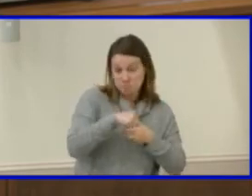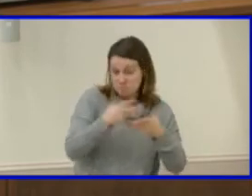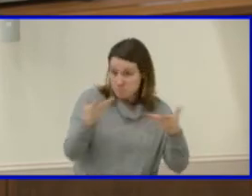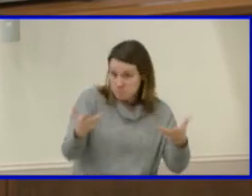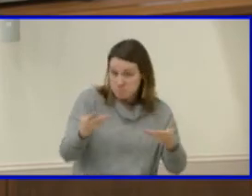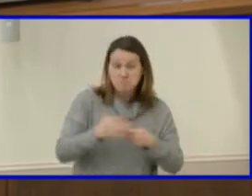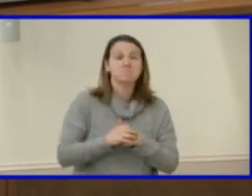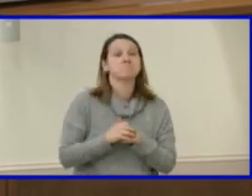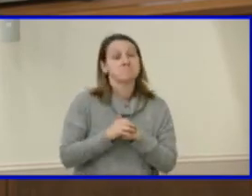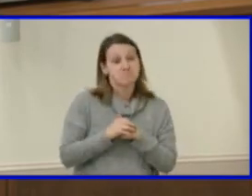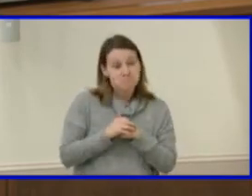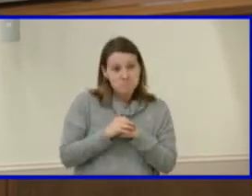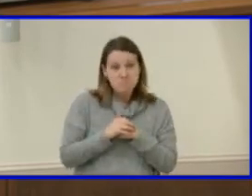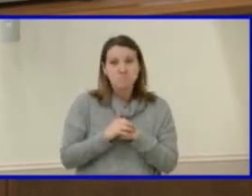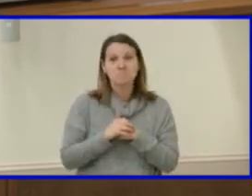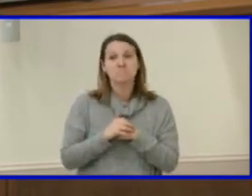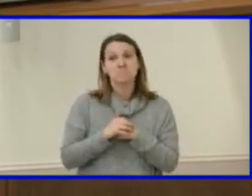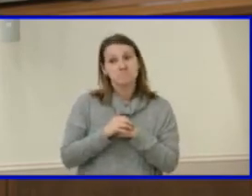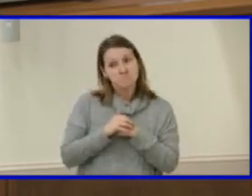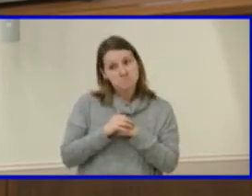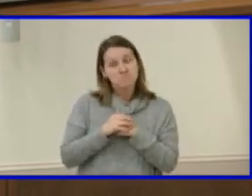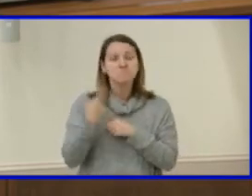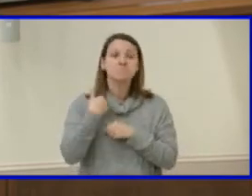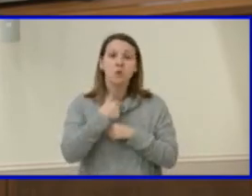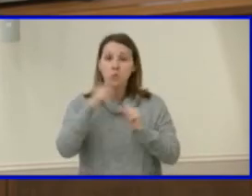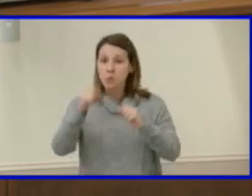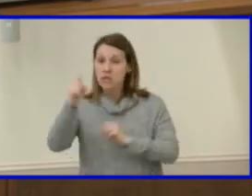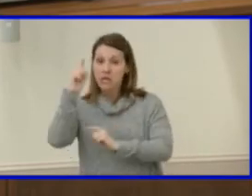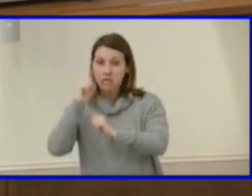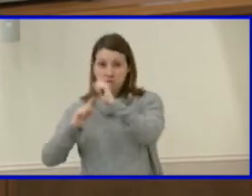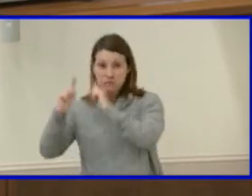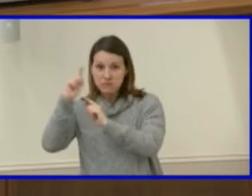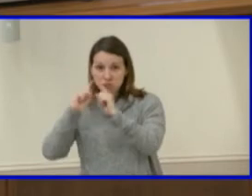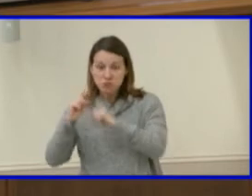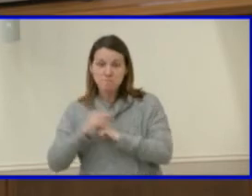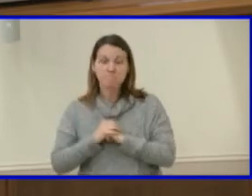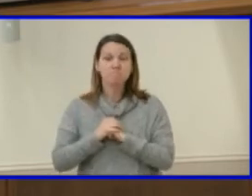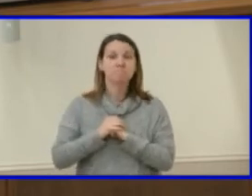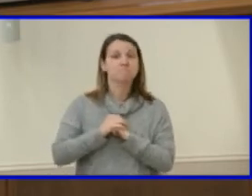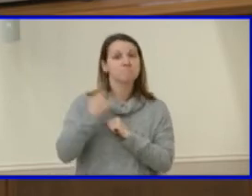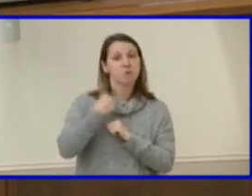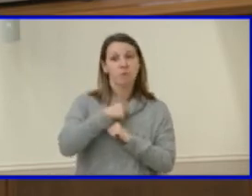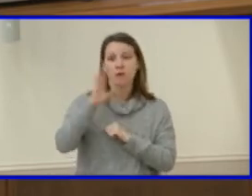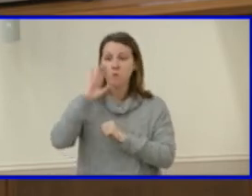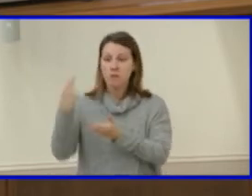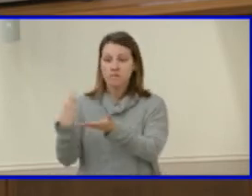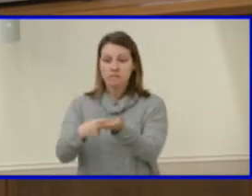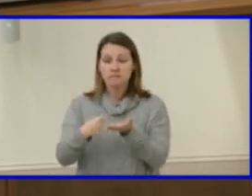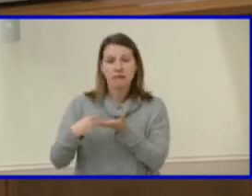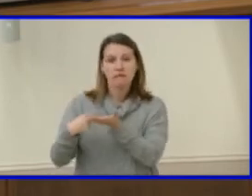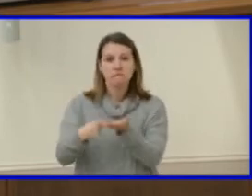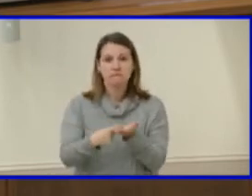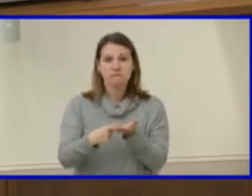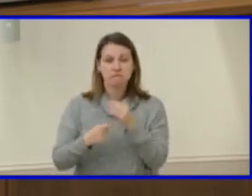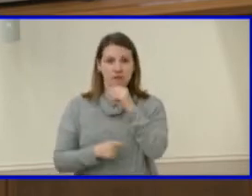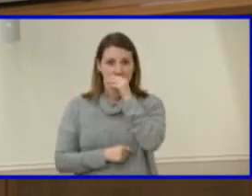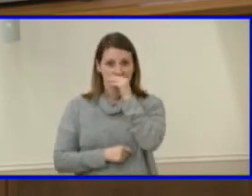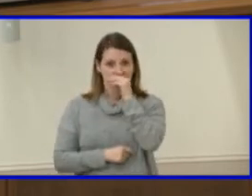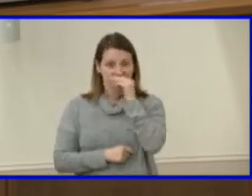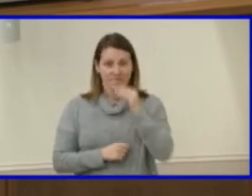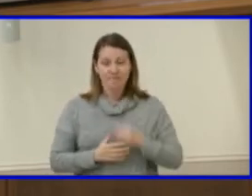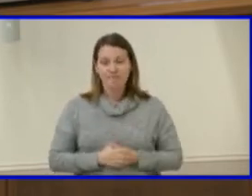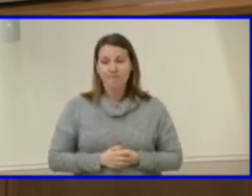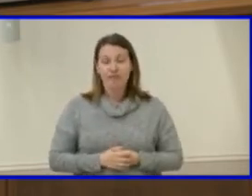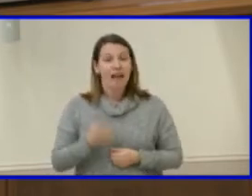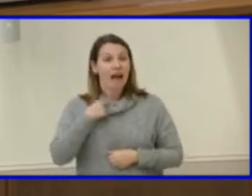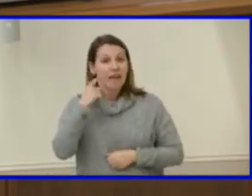something that we would want to consider and something that we will certainly discuss. Because I think that you're correct in